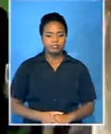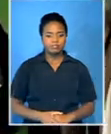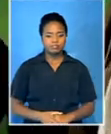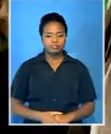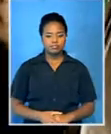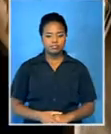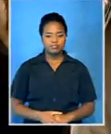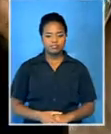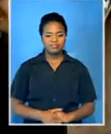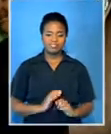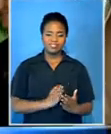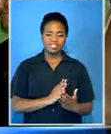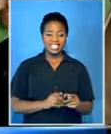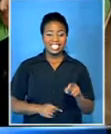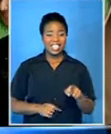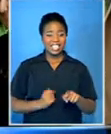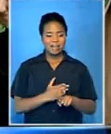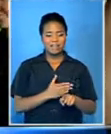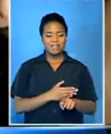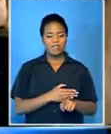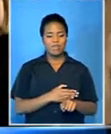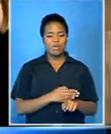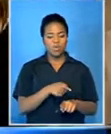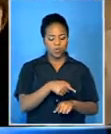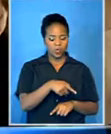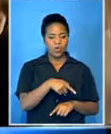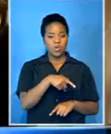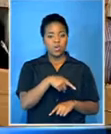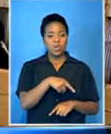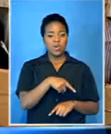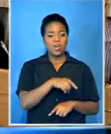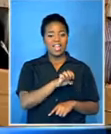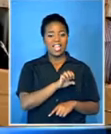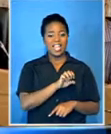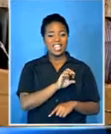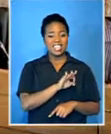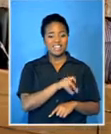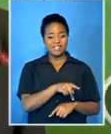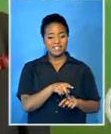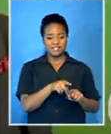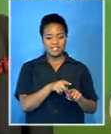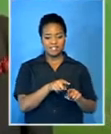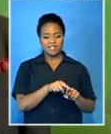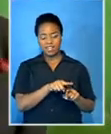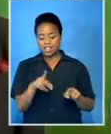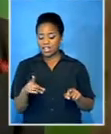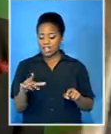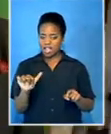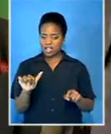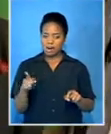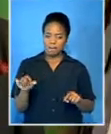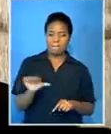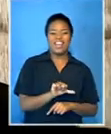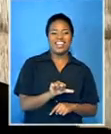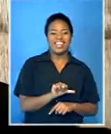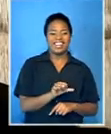Playing musical chairs, former DA MPs Lourie Bosman, Nicky van der Berg